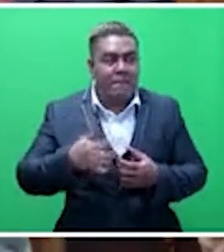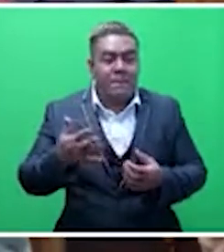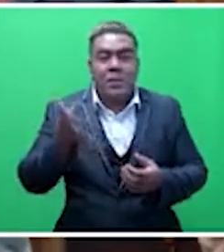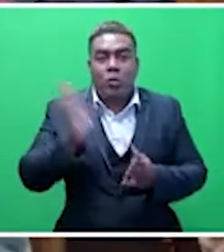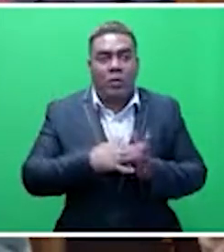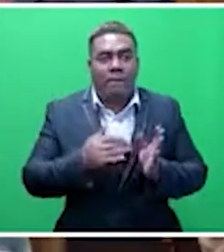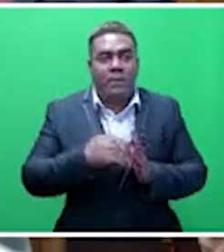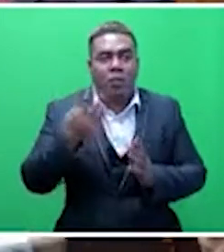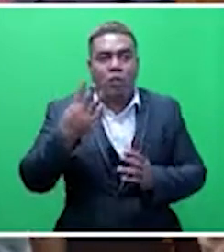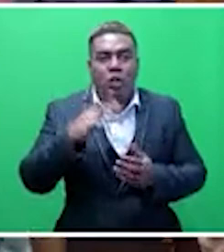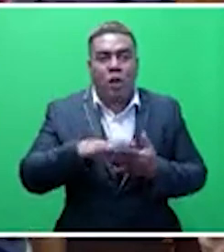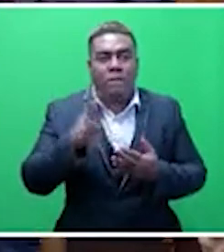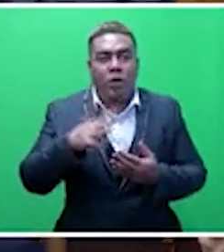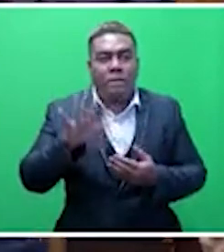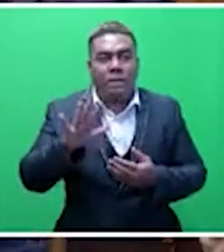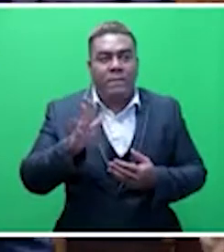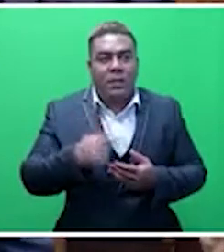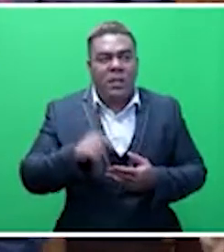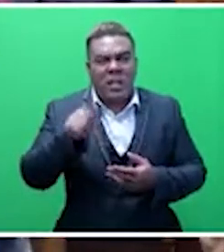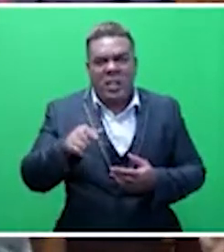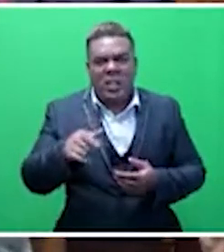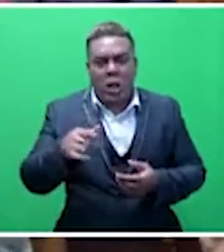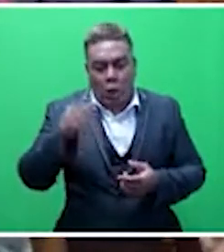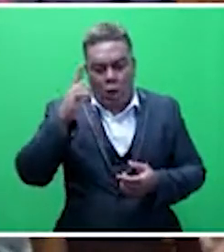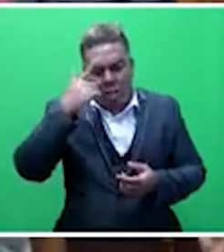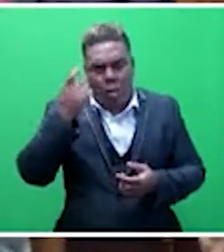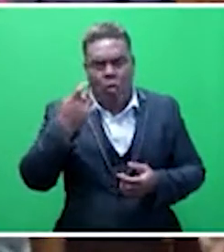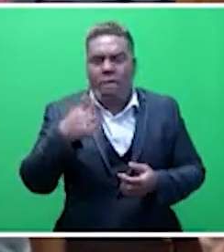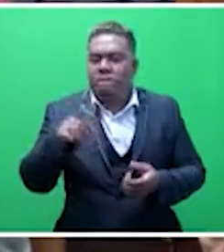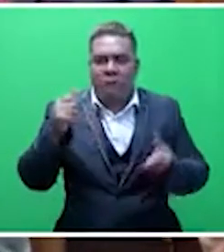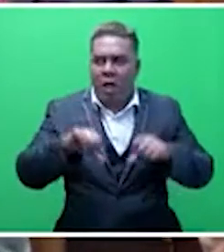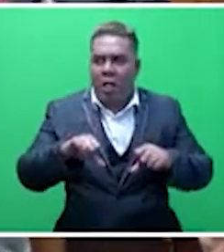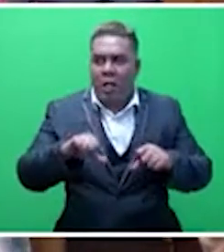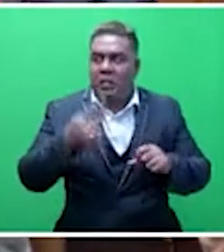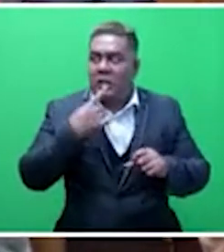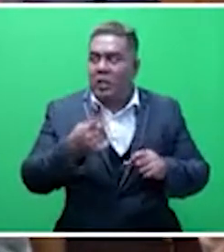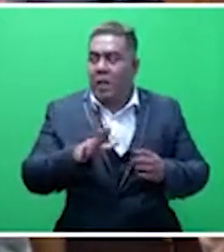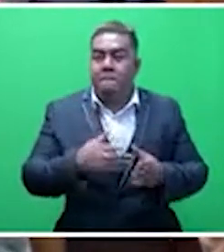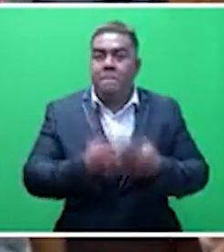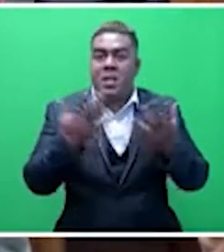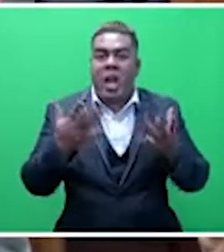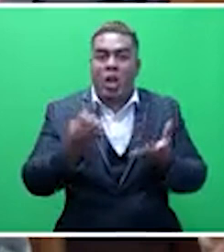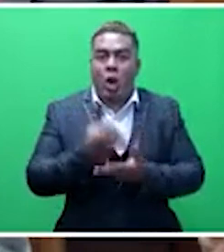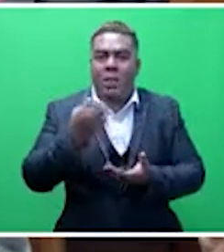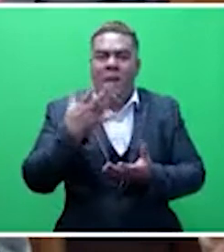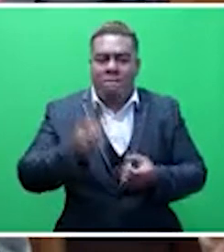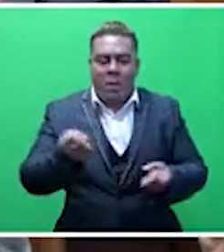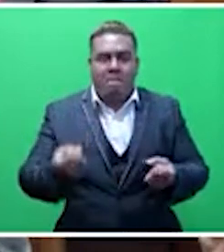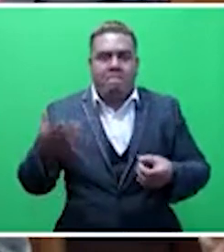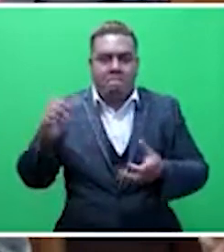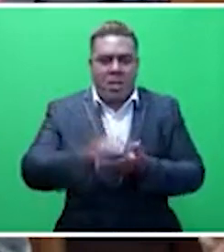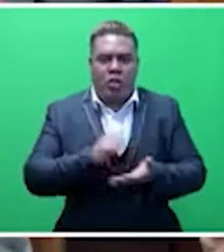.41 a litre. You see, his logic fails because he's saying they have a bigger economy, they have the purchasing power. So